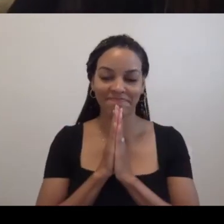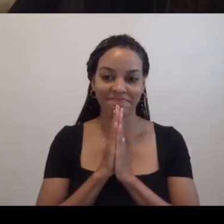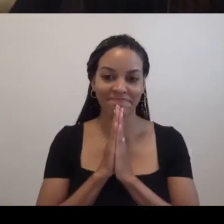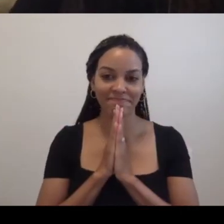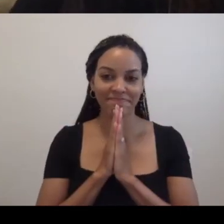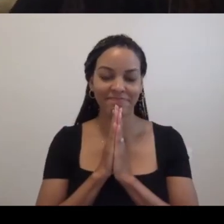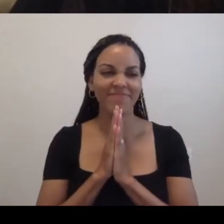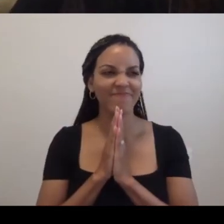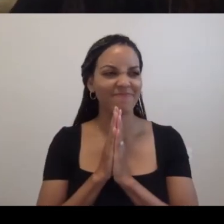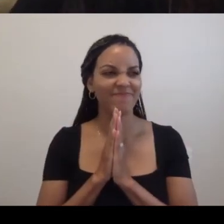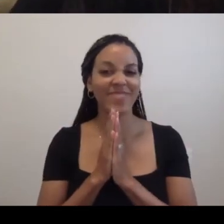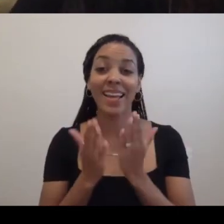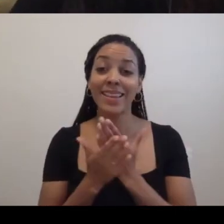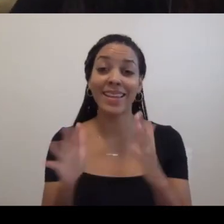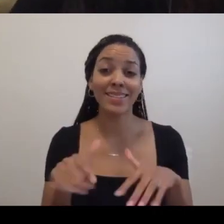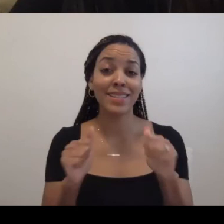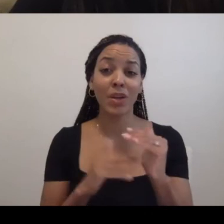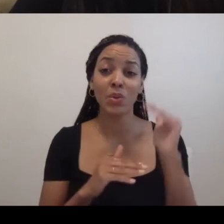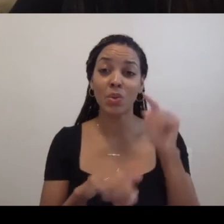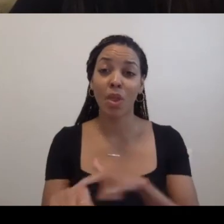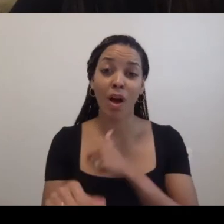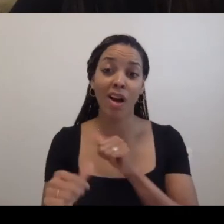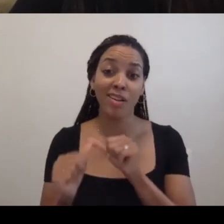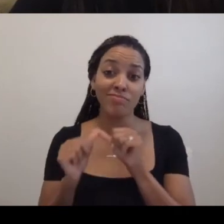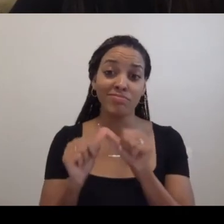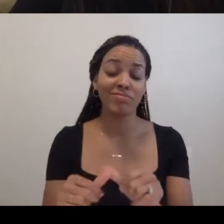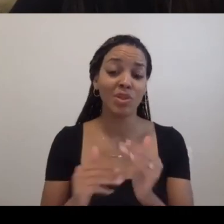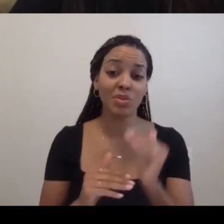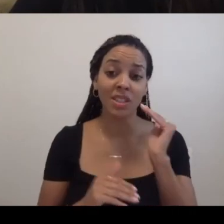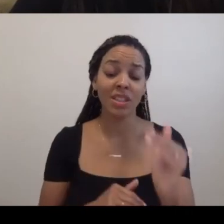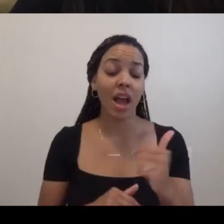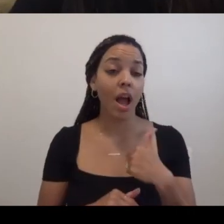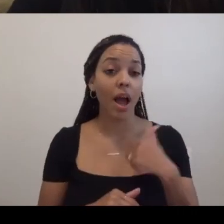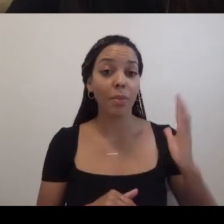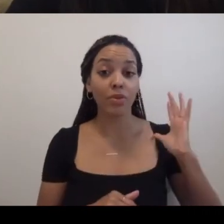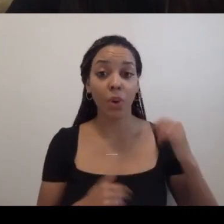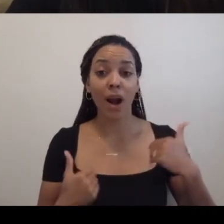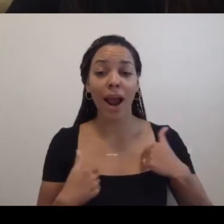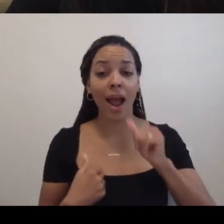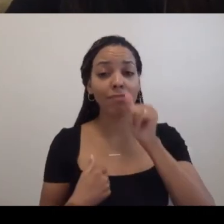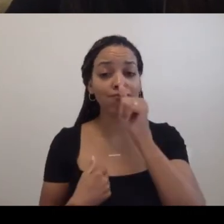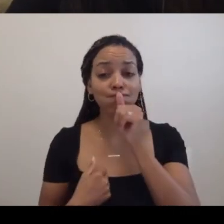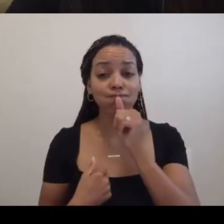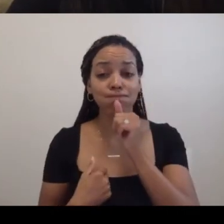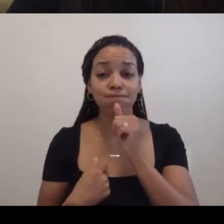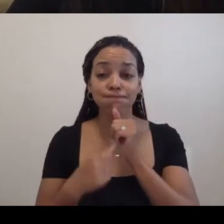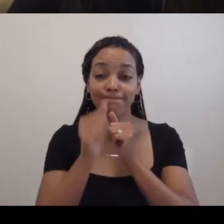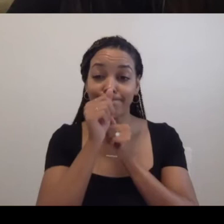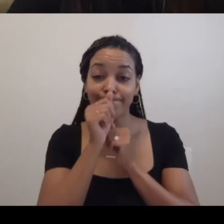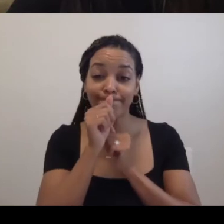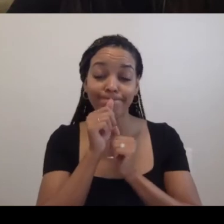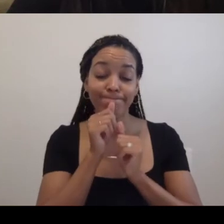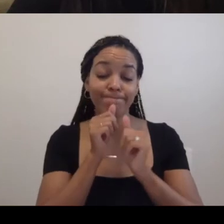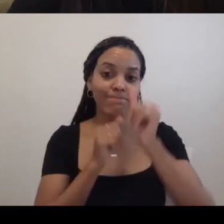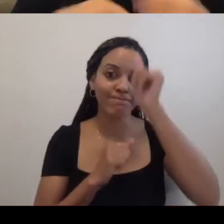Things take too long. Things used to have the most patience of anyone in the whole entire